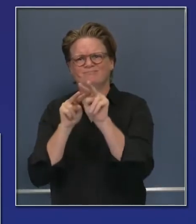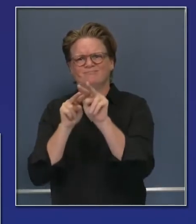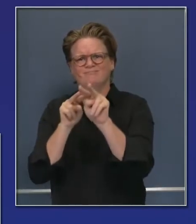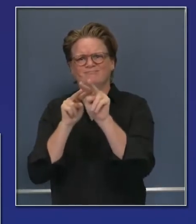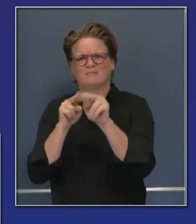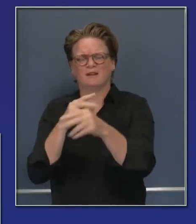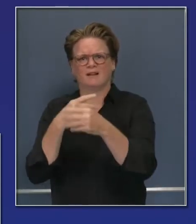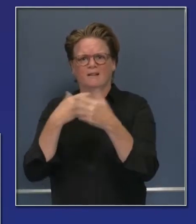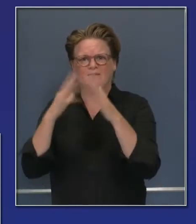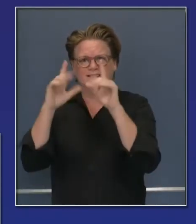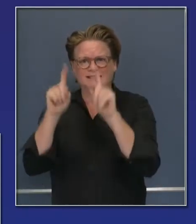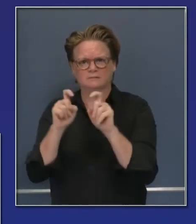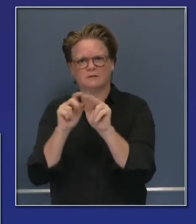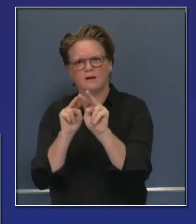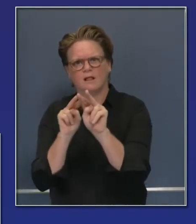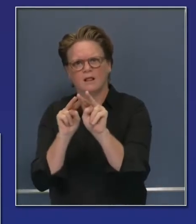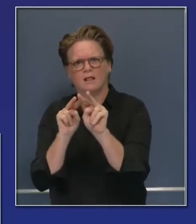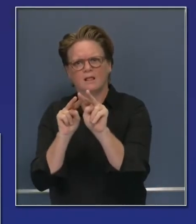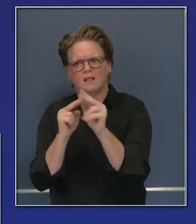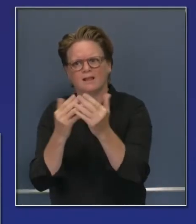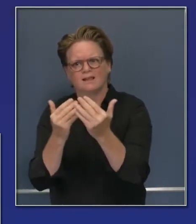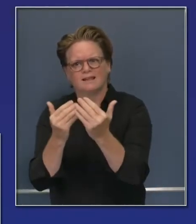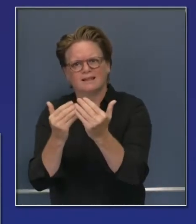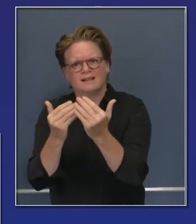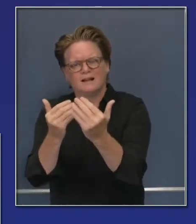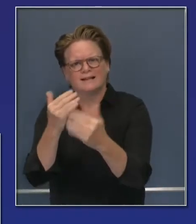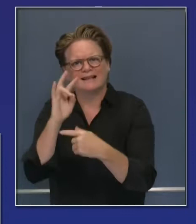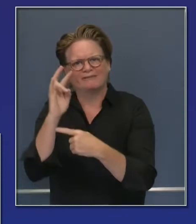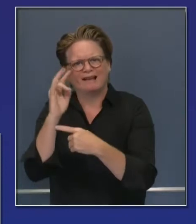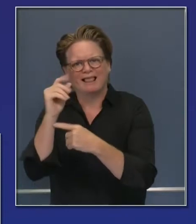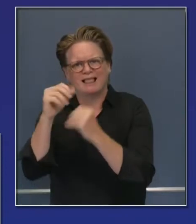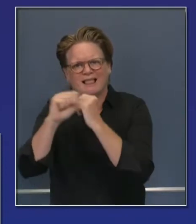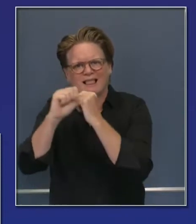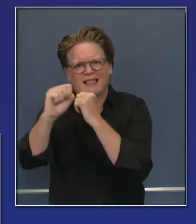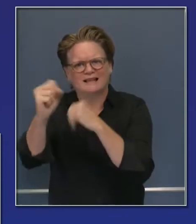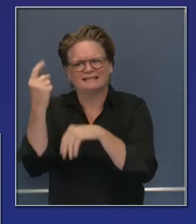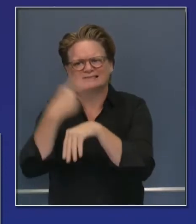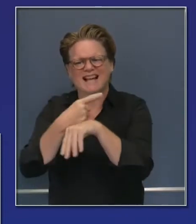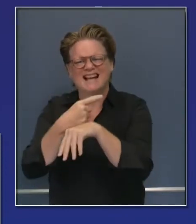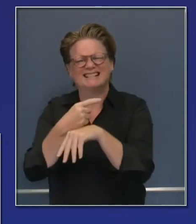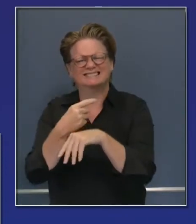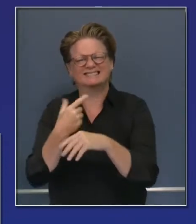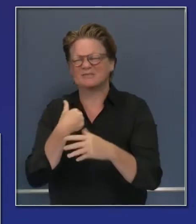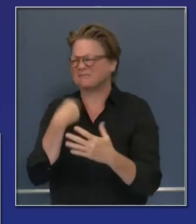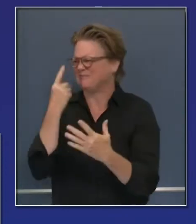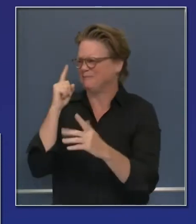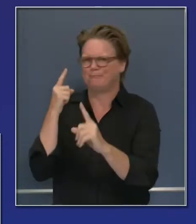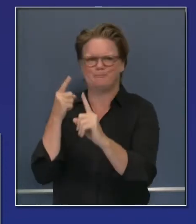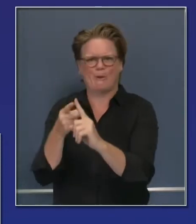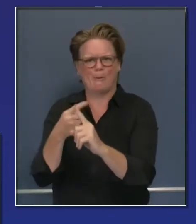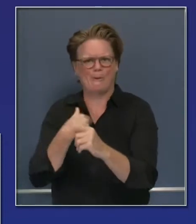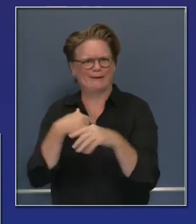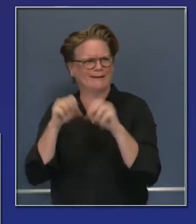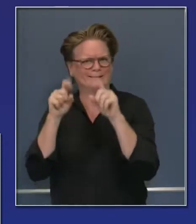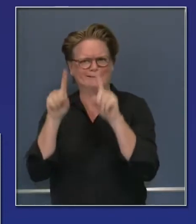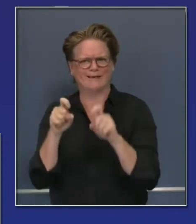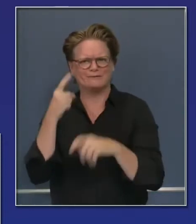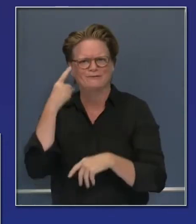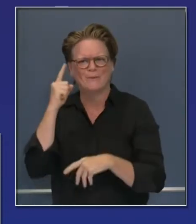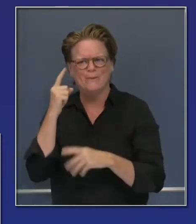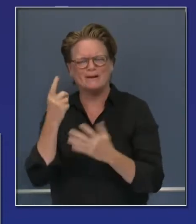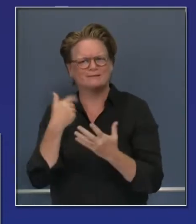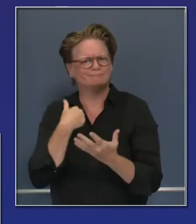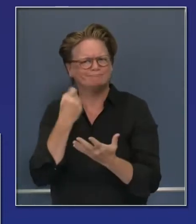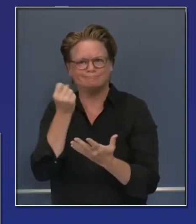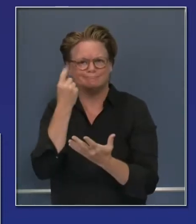test results lose their resonance, lose their meaning and significance in terms of our capacity to mitigate your exposure, mitigate the